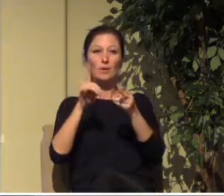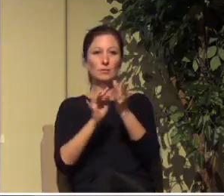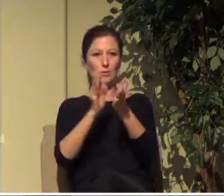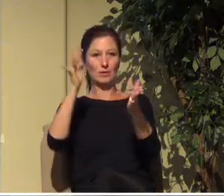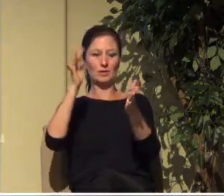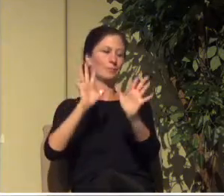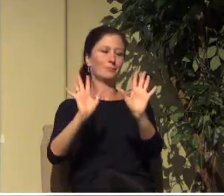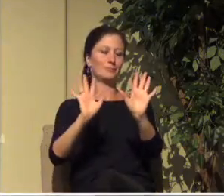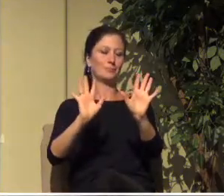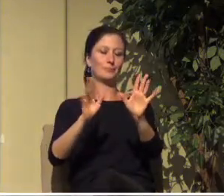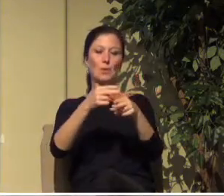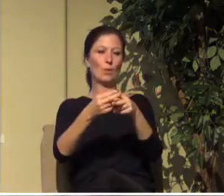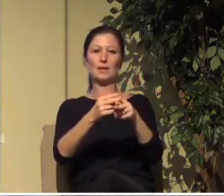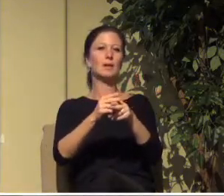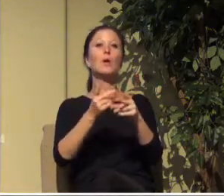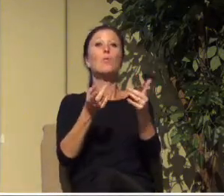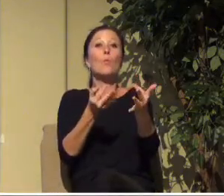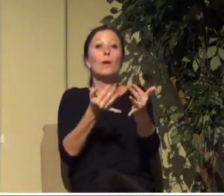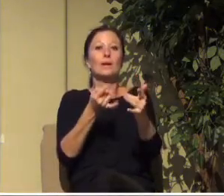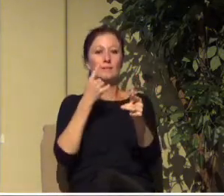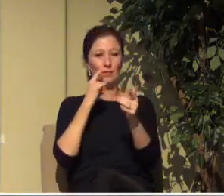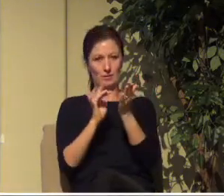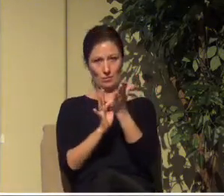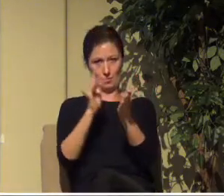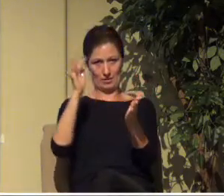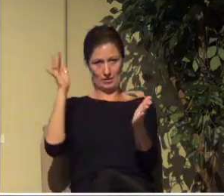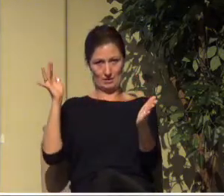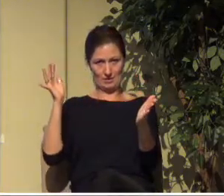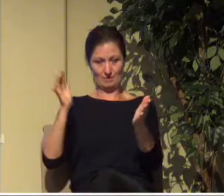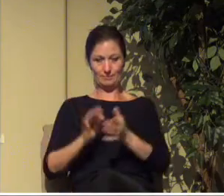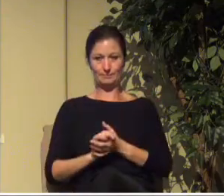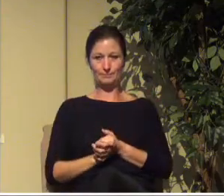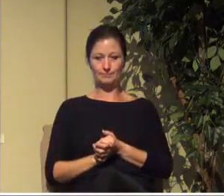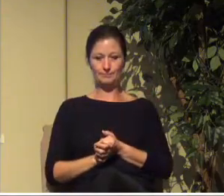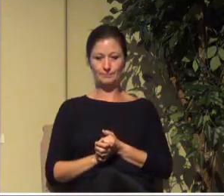the heaviness the weight of glory And here's what he says there